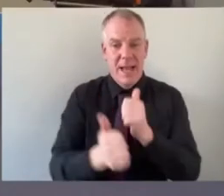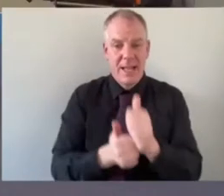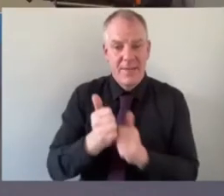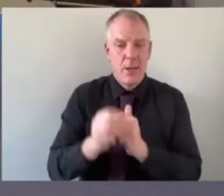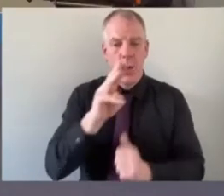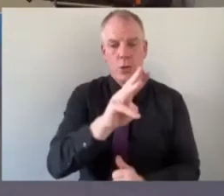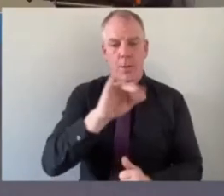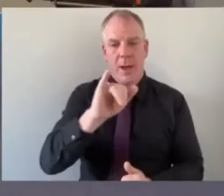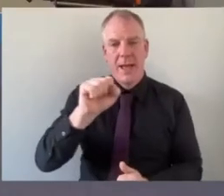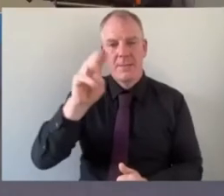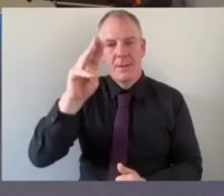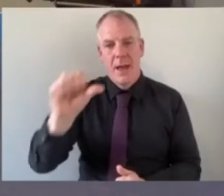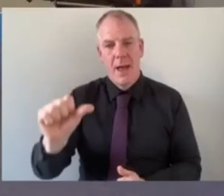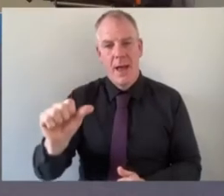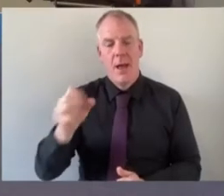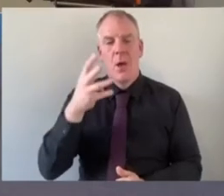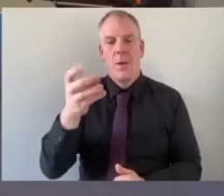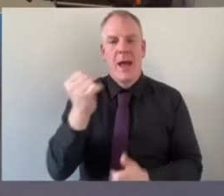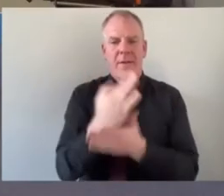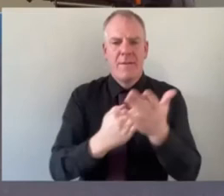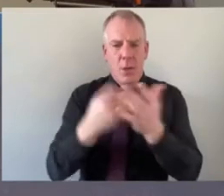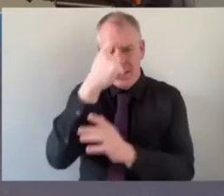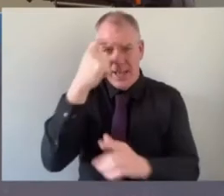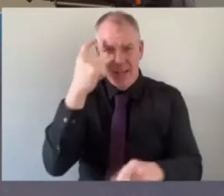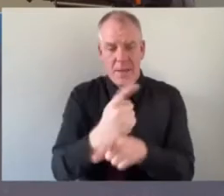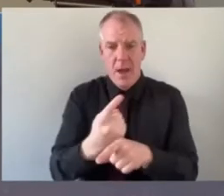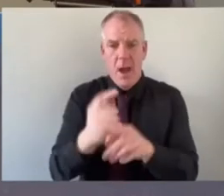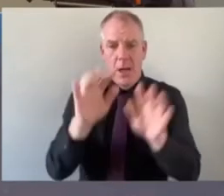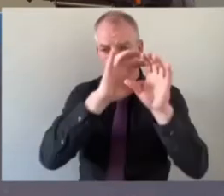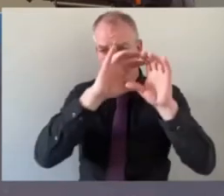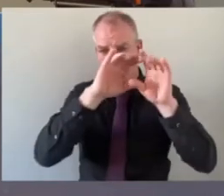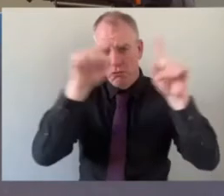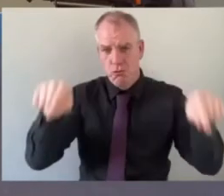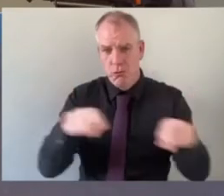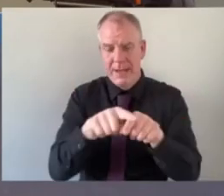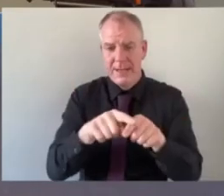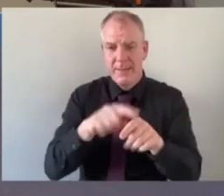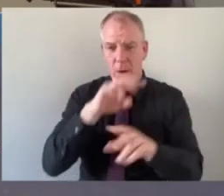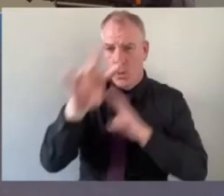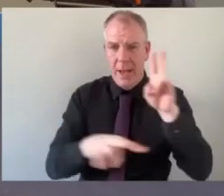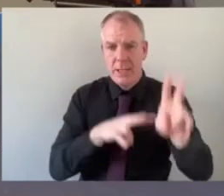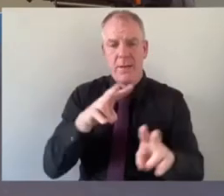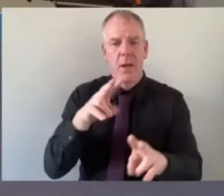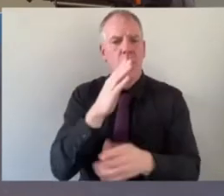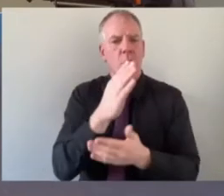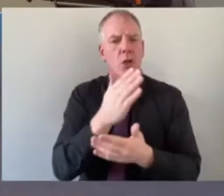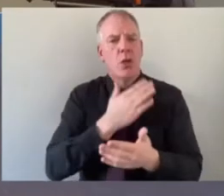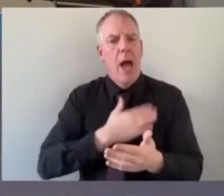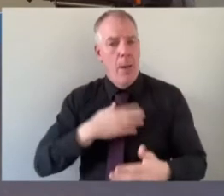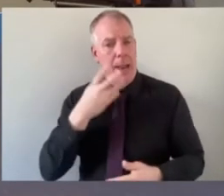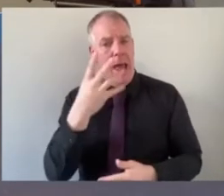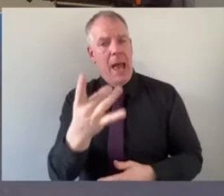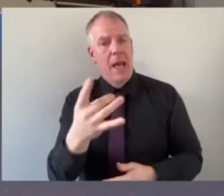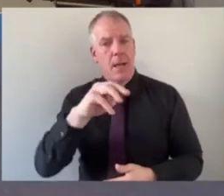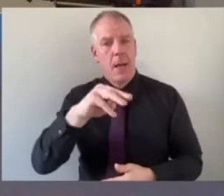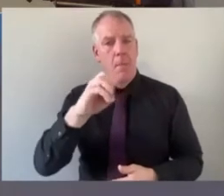it's going to take a couple of seconds to get her on the screen to tell her question um so if you don't mind i'll just probably ask you know maura